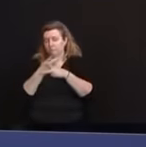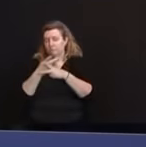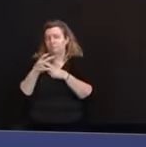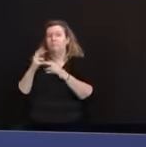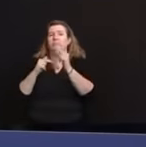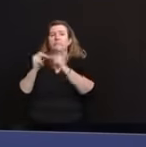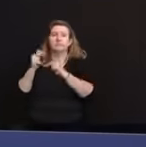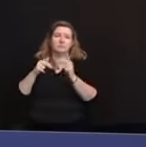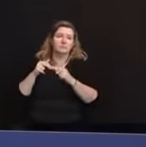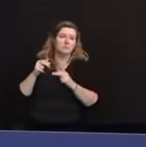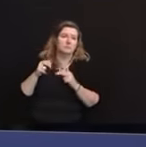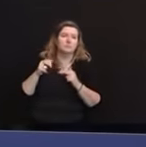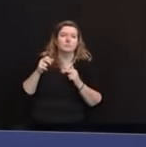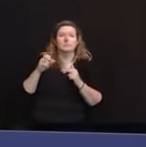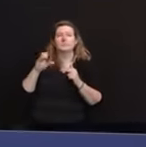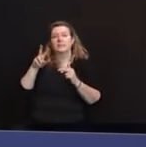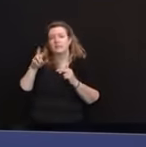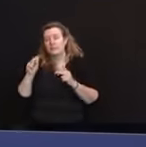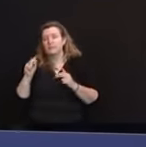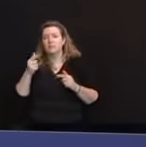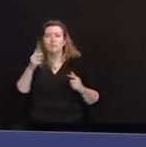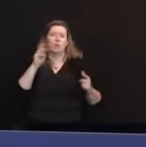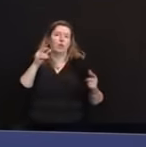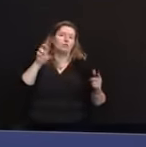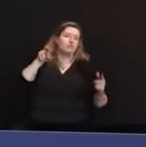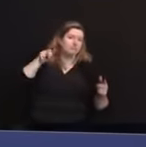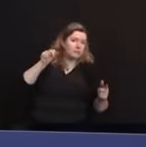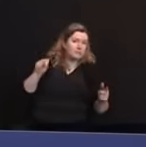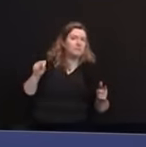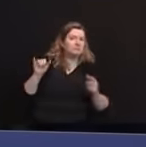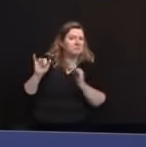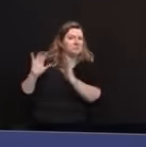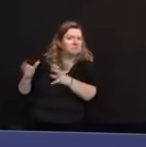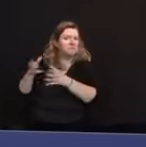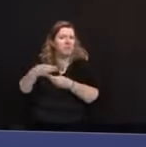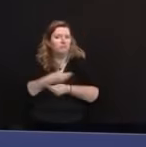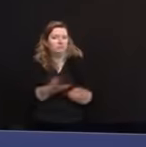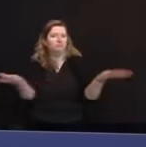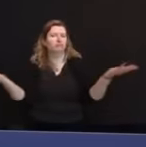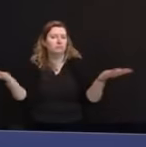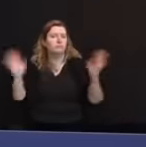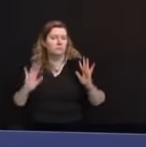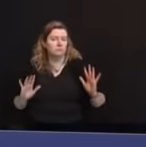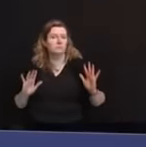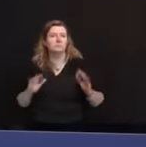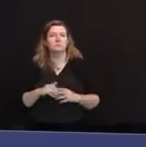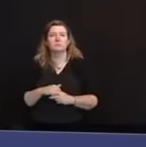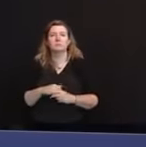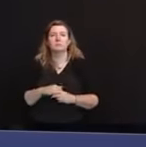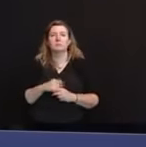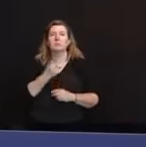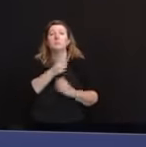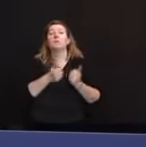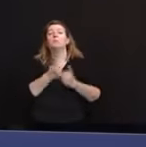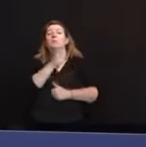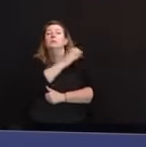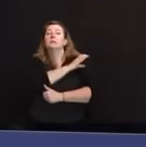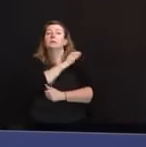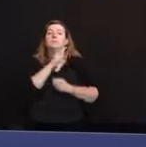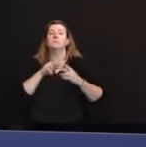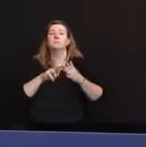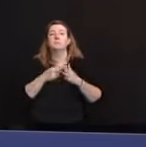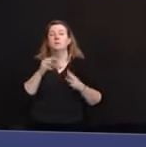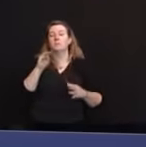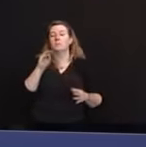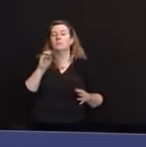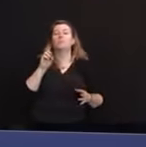They started using Moderna either yesterday or today. Overall, we now expect to receive